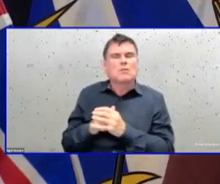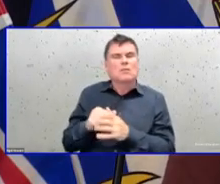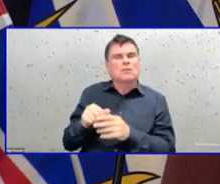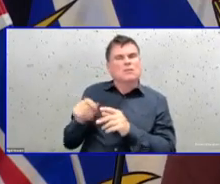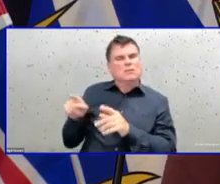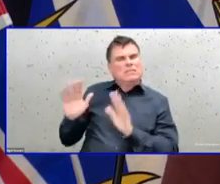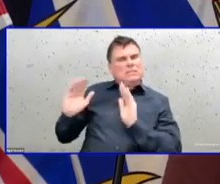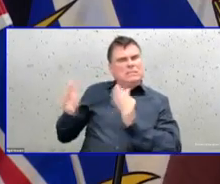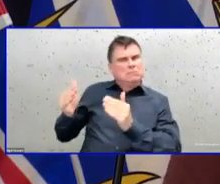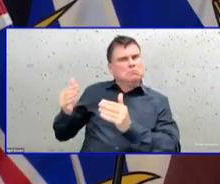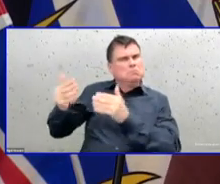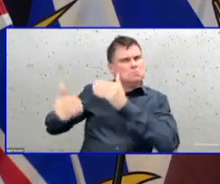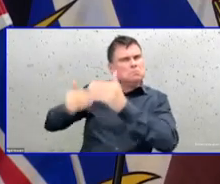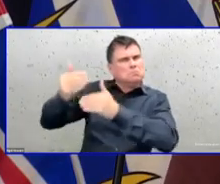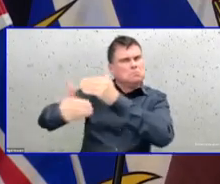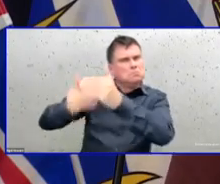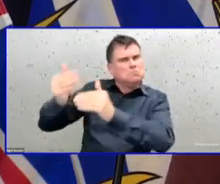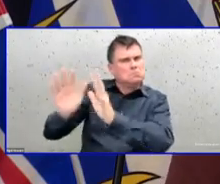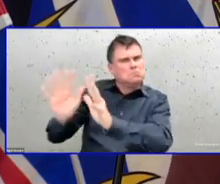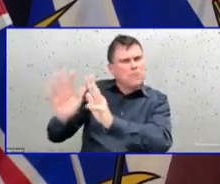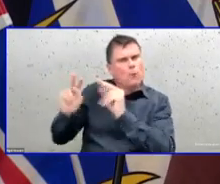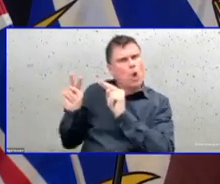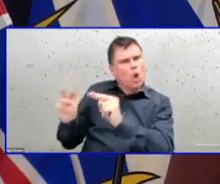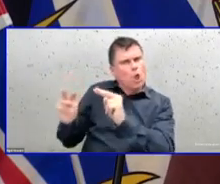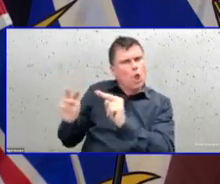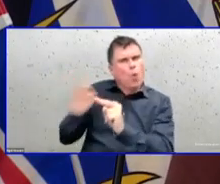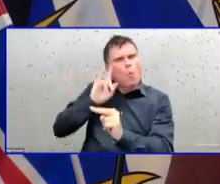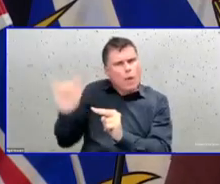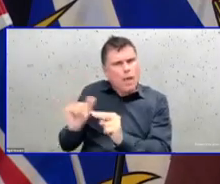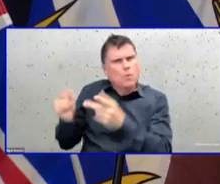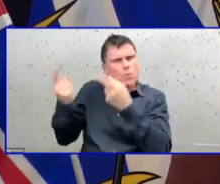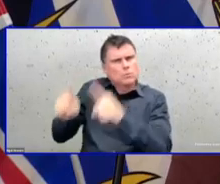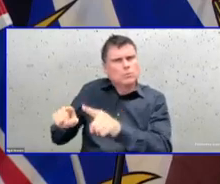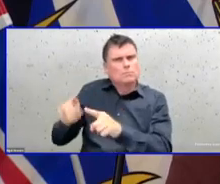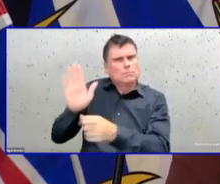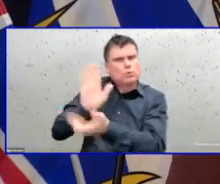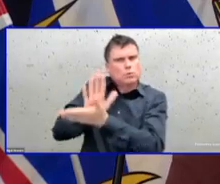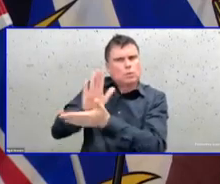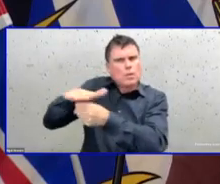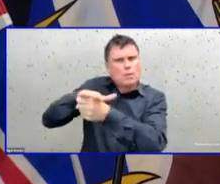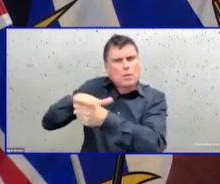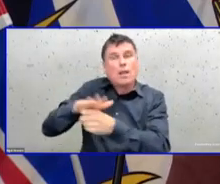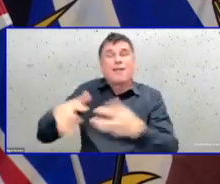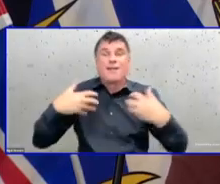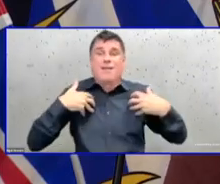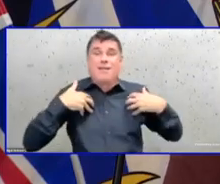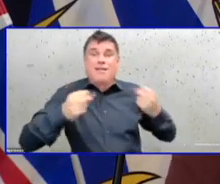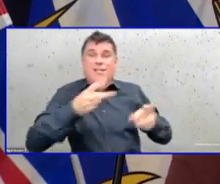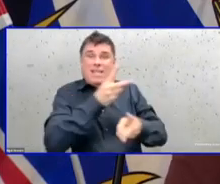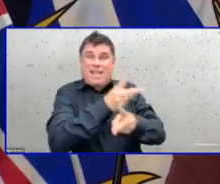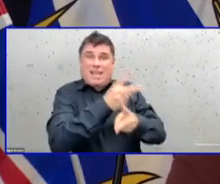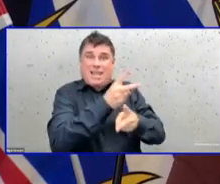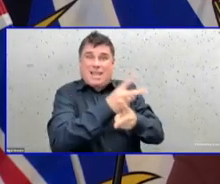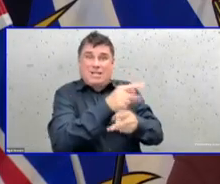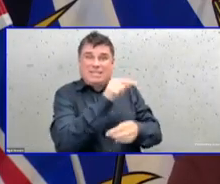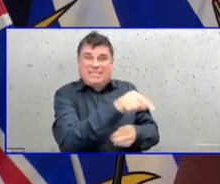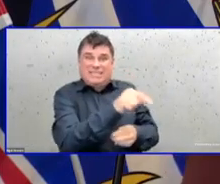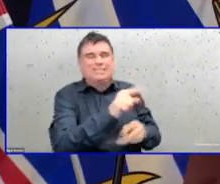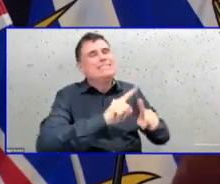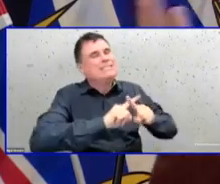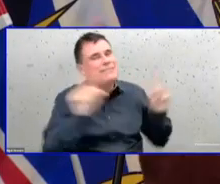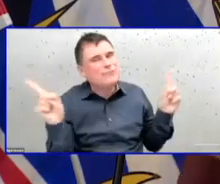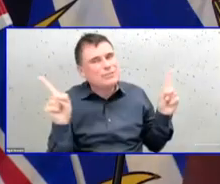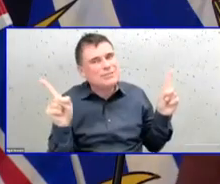healthcare. And we have seen the impact of having even small numbers of unvaccinated healthcare workers. But it doesn't mean we